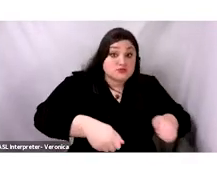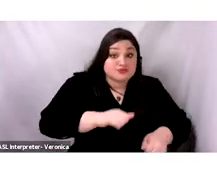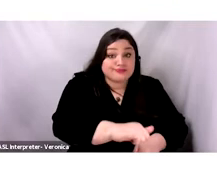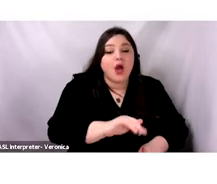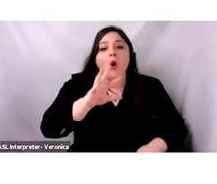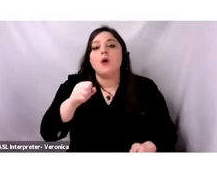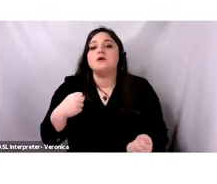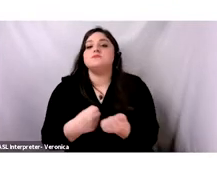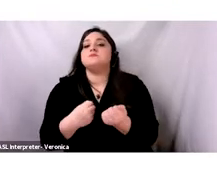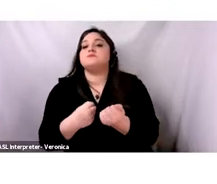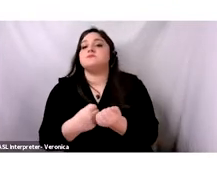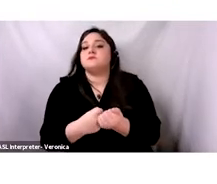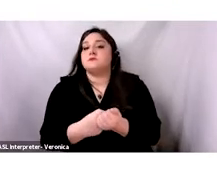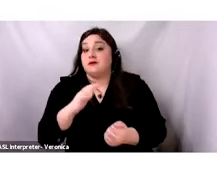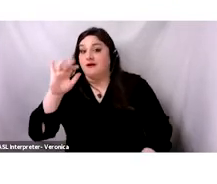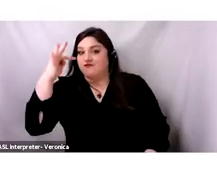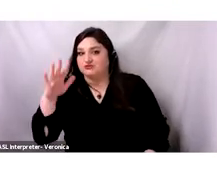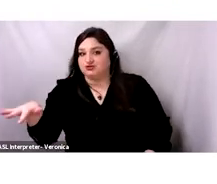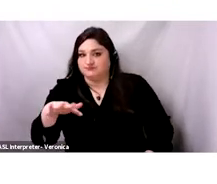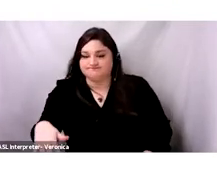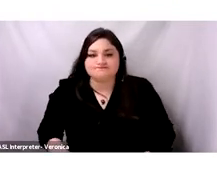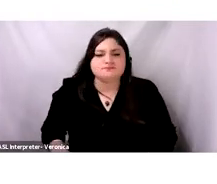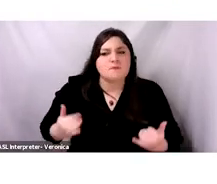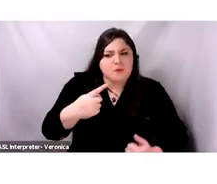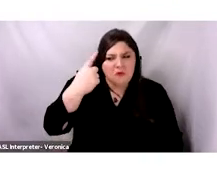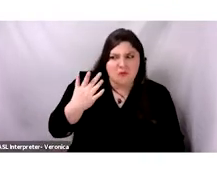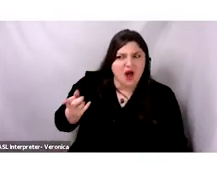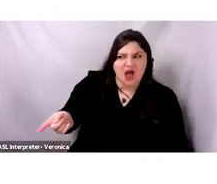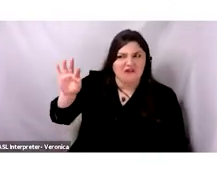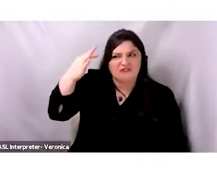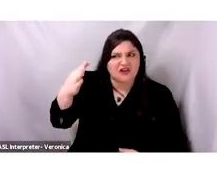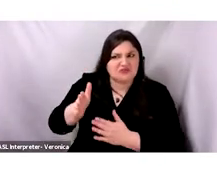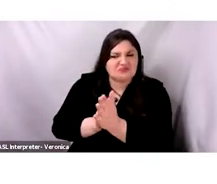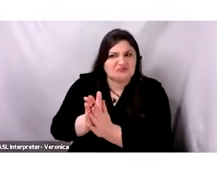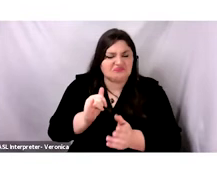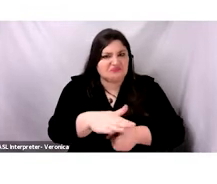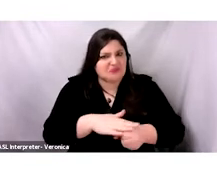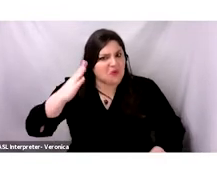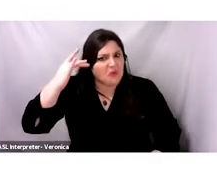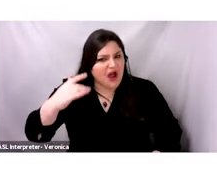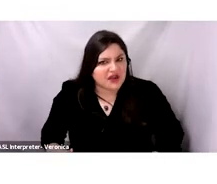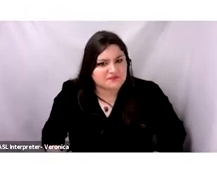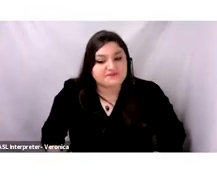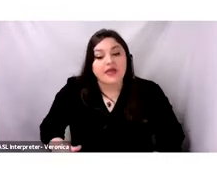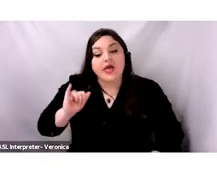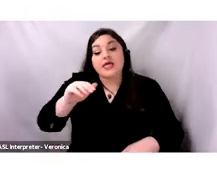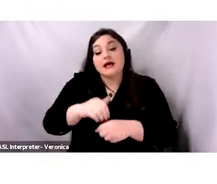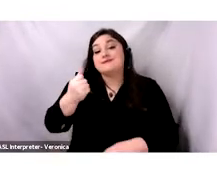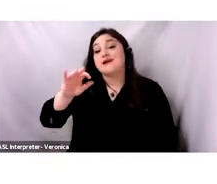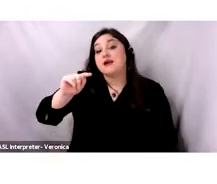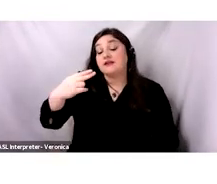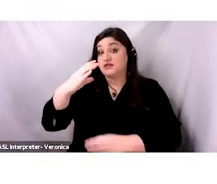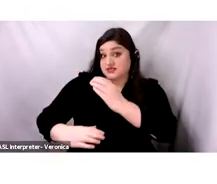so interested in this area? We are in the 19th century. This is the period of the industrial age, of